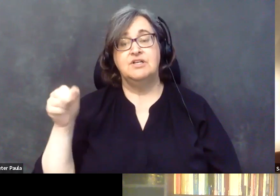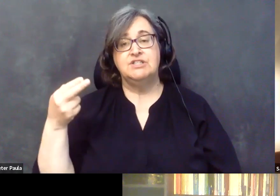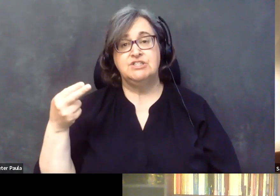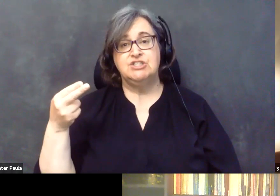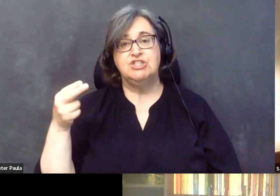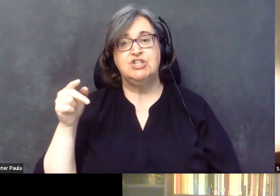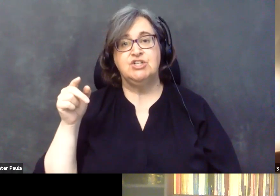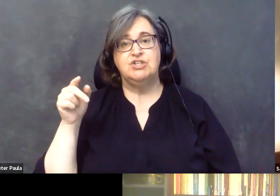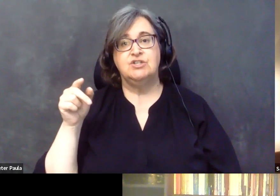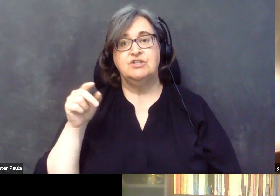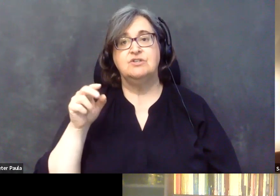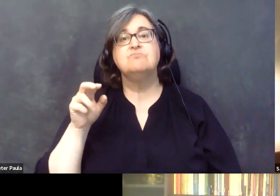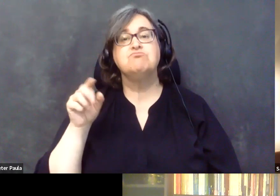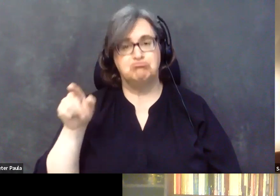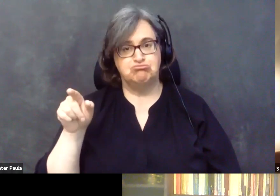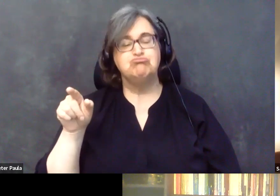Sarah Ray.